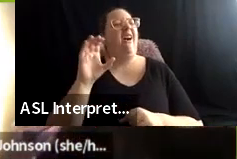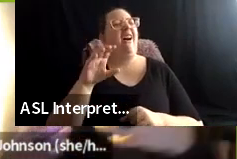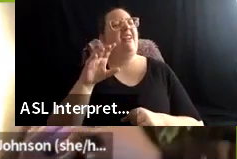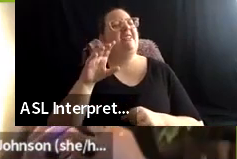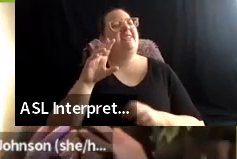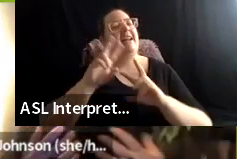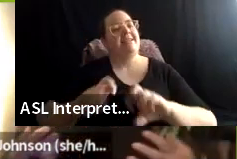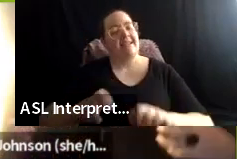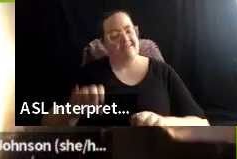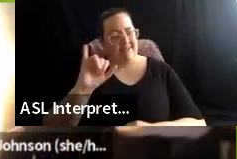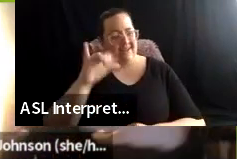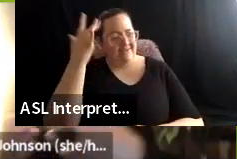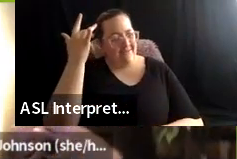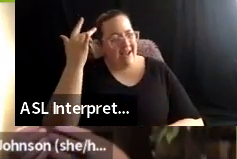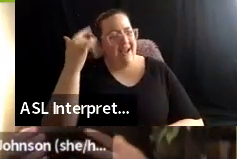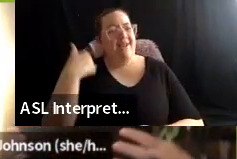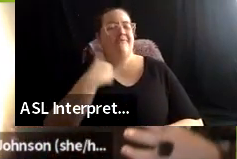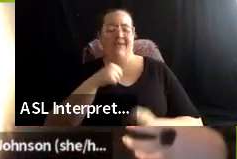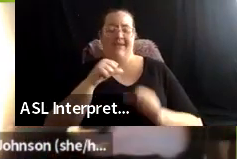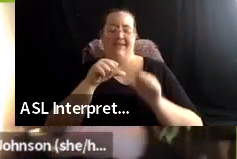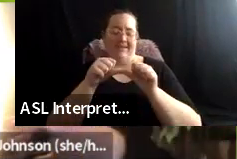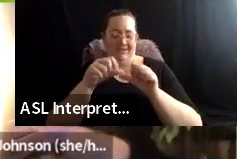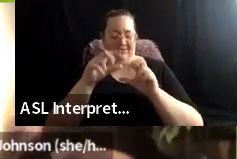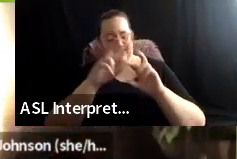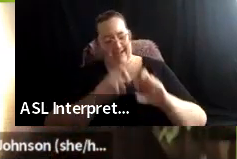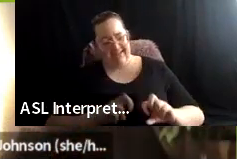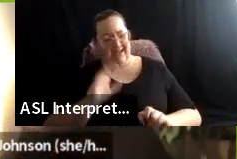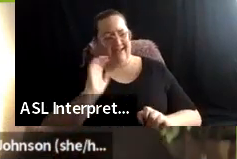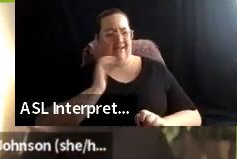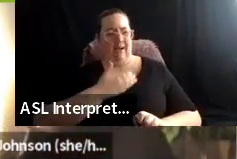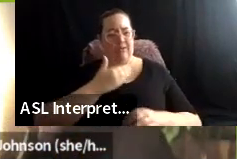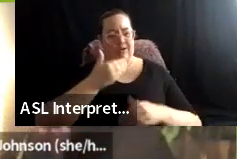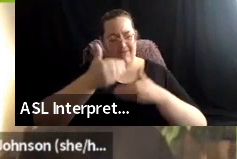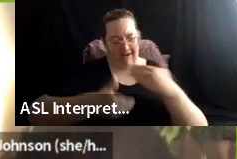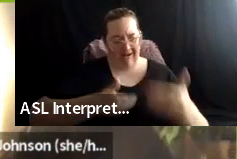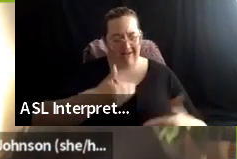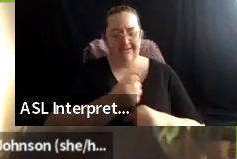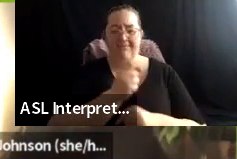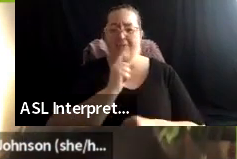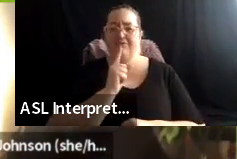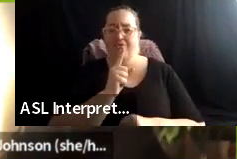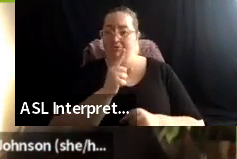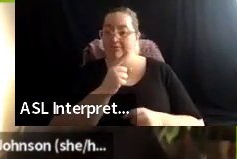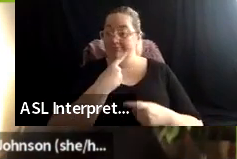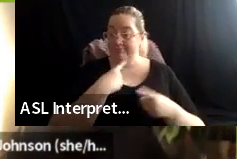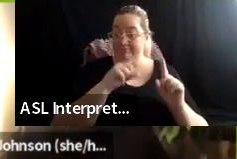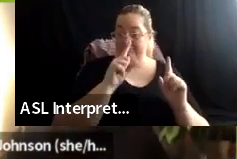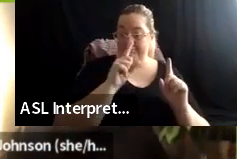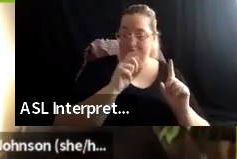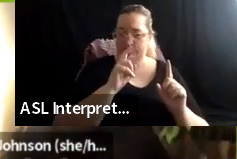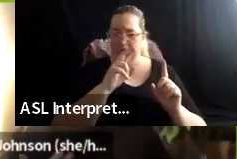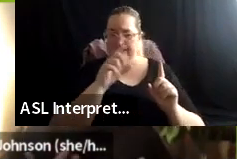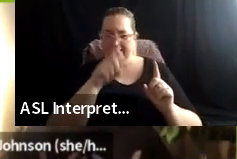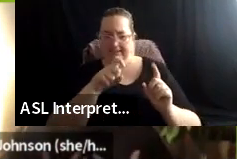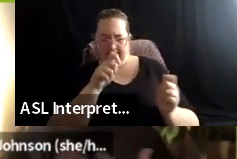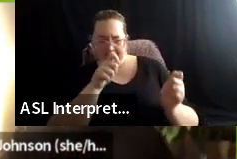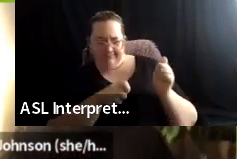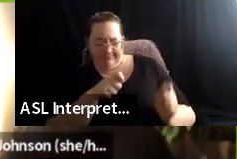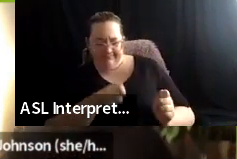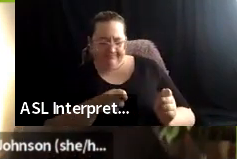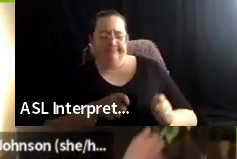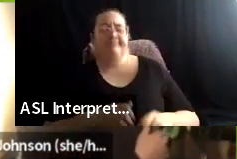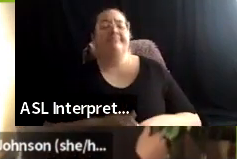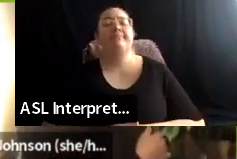can, um, we can continue to assess how those processes are going. One really exciting thing, um, that we, that has